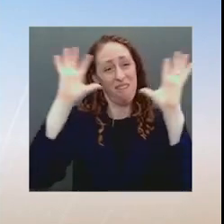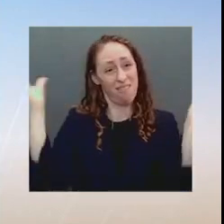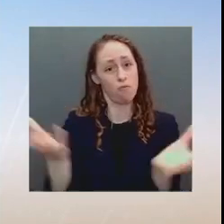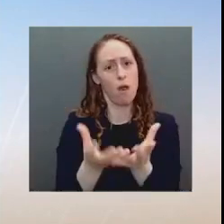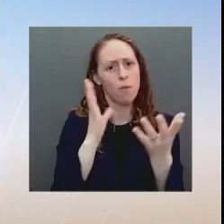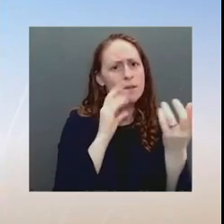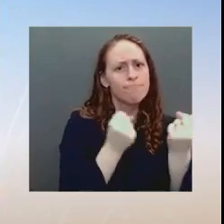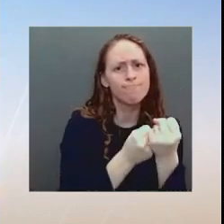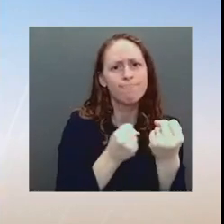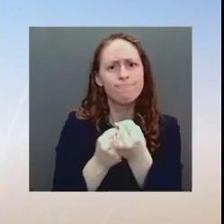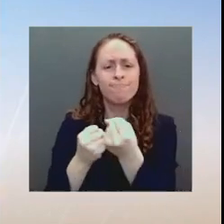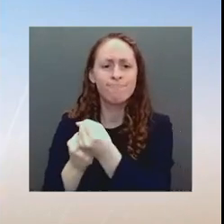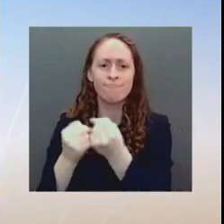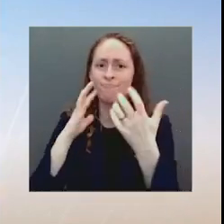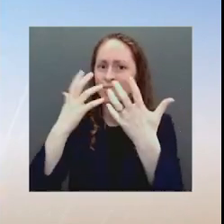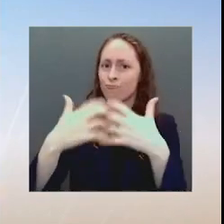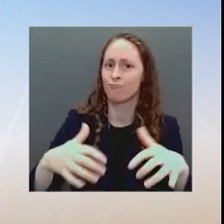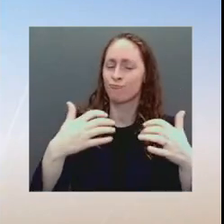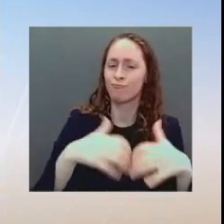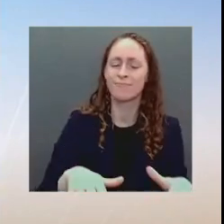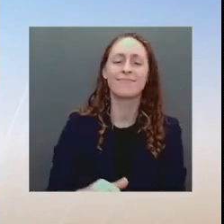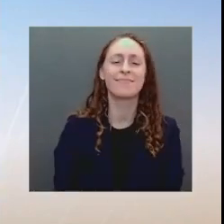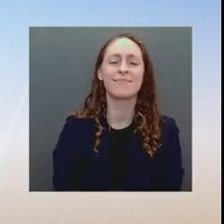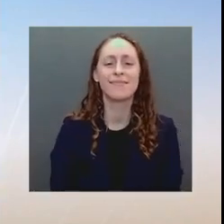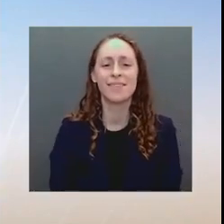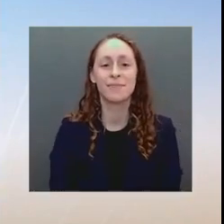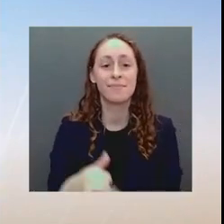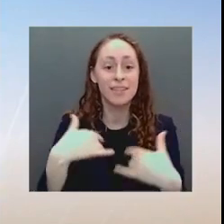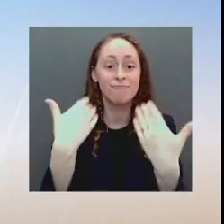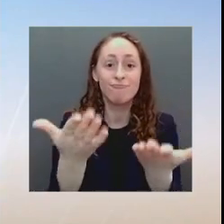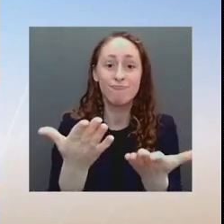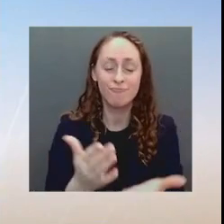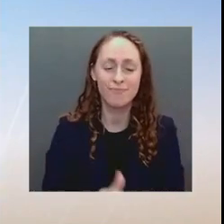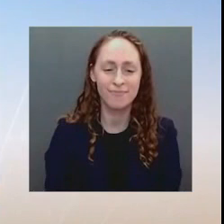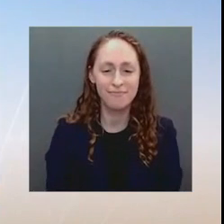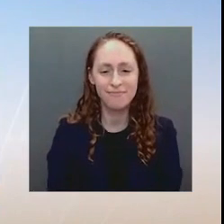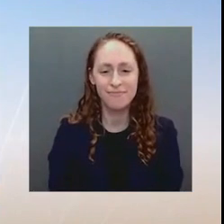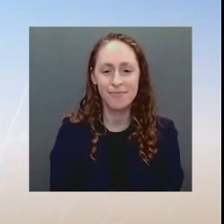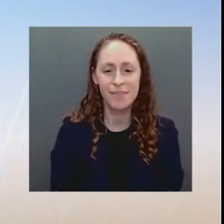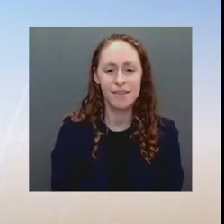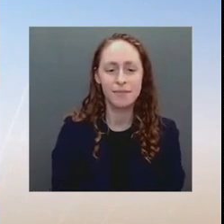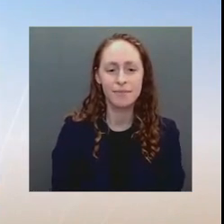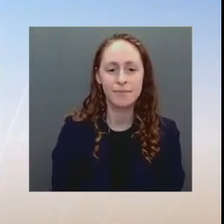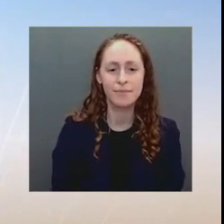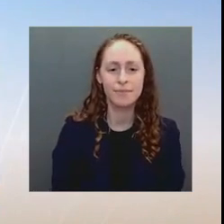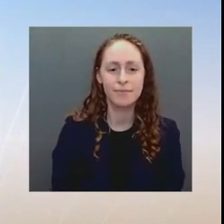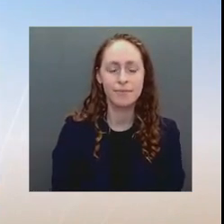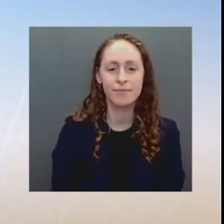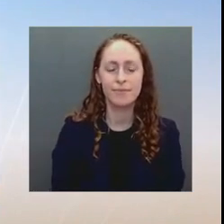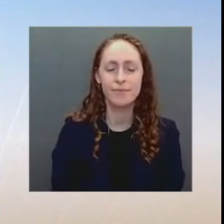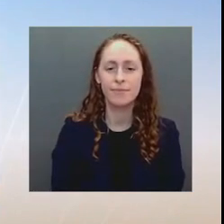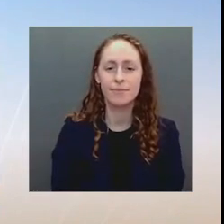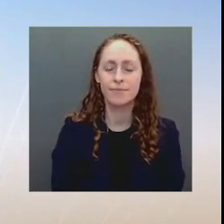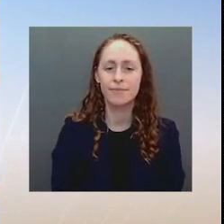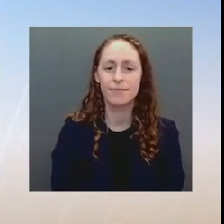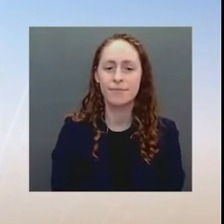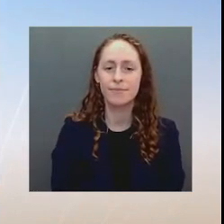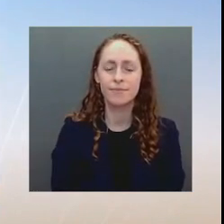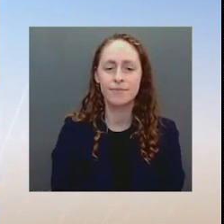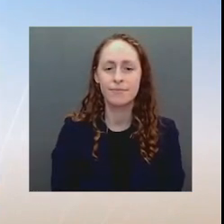kick us off? You know, I didn't know this was going to be on Black History Month, but it just kind of makes me